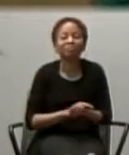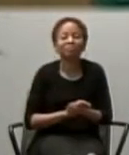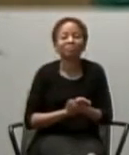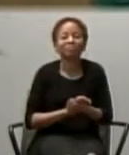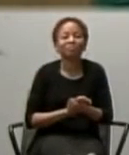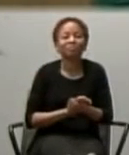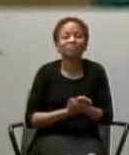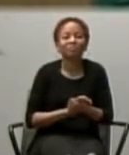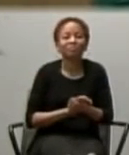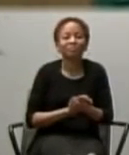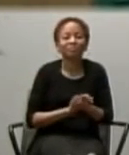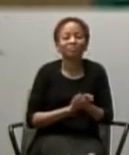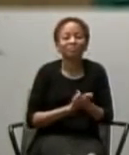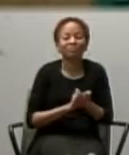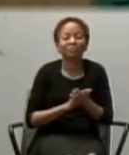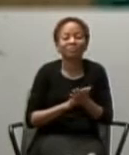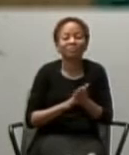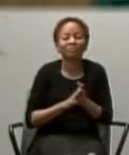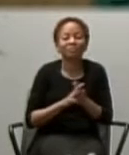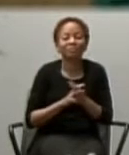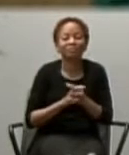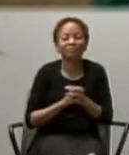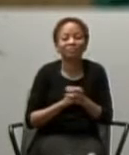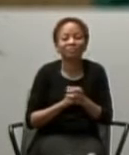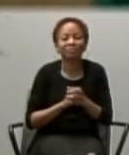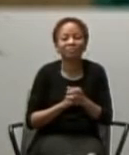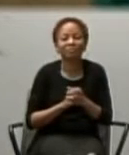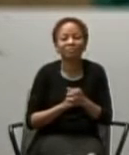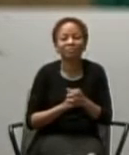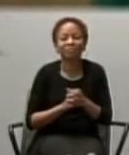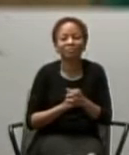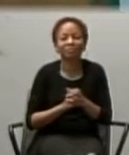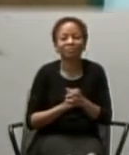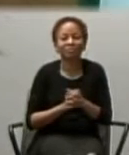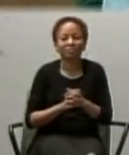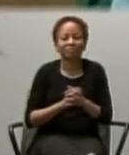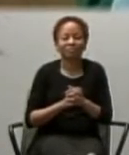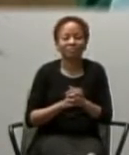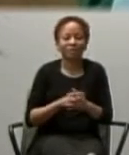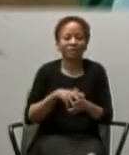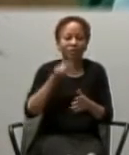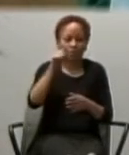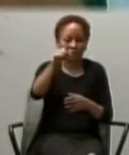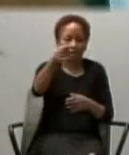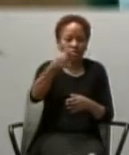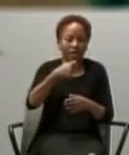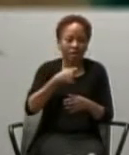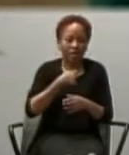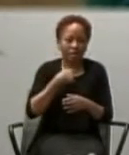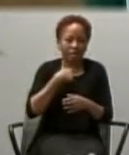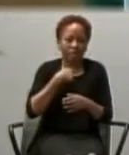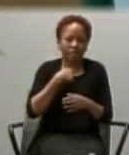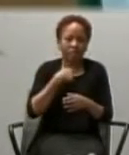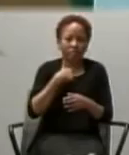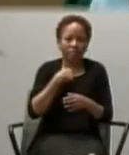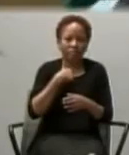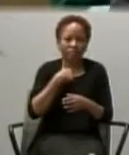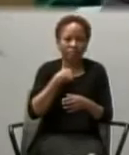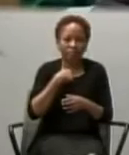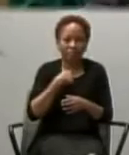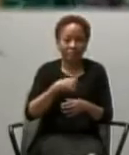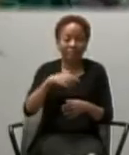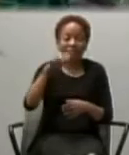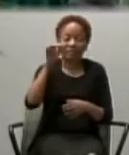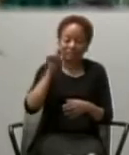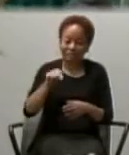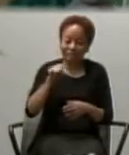can take up, this challenge with us. I am missing, this challenge to you, and to me, that before the passage, of seven days,